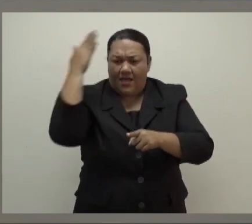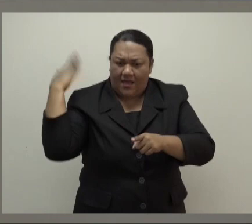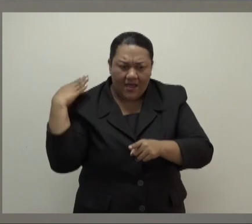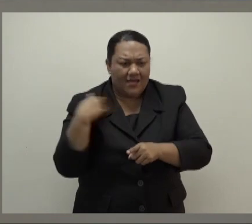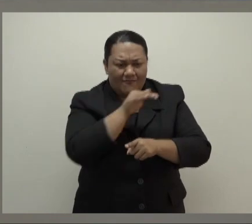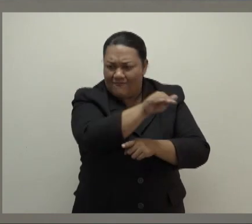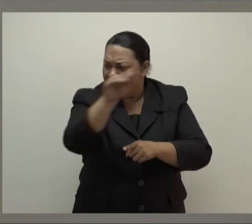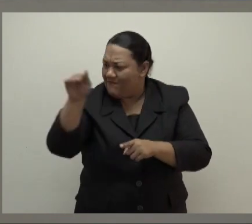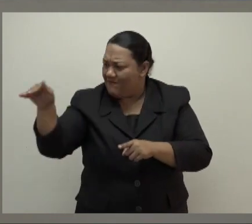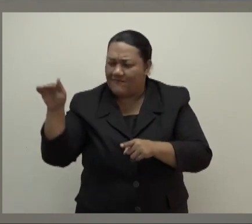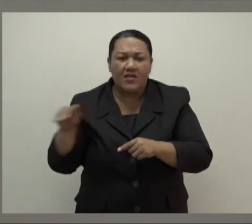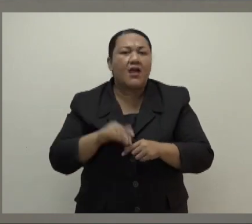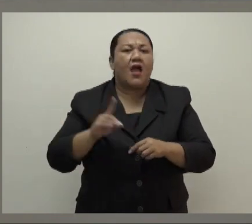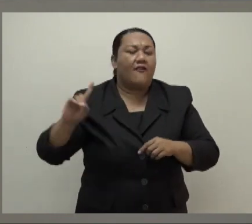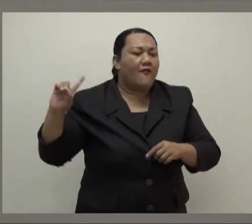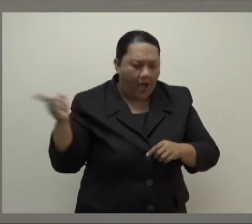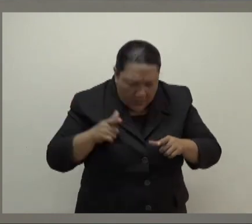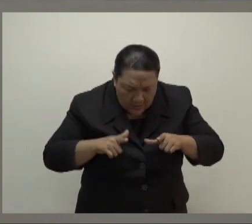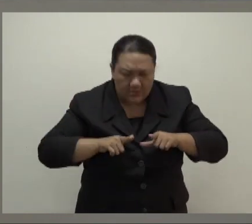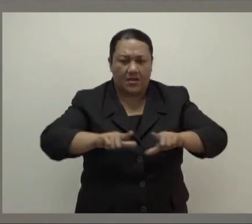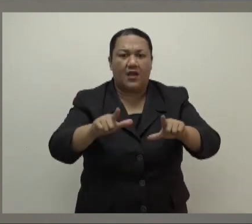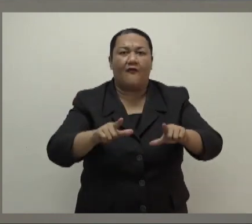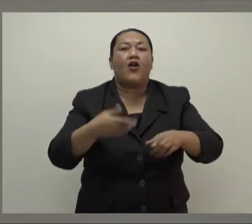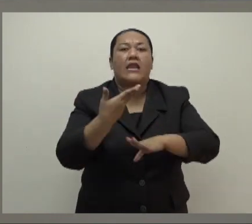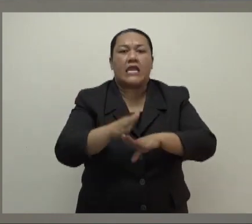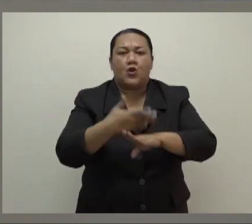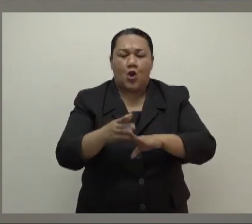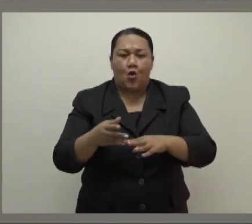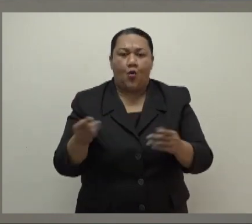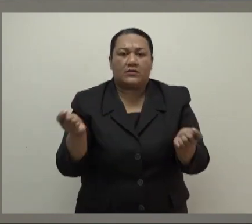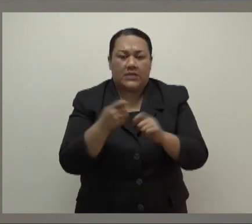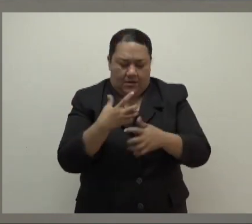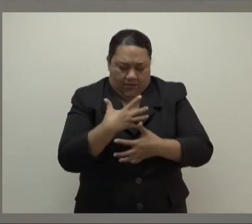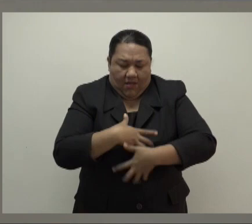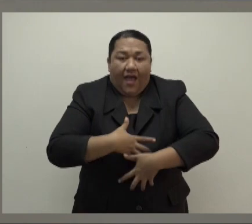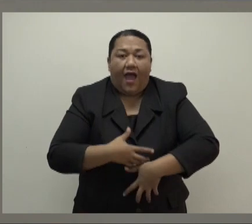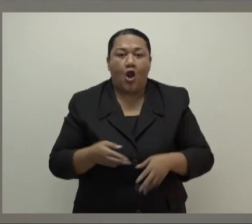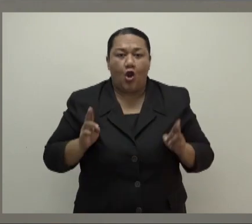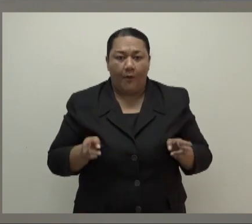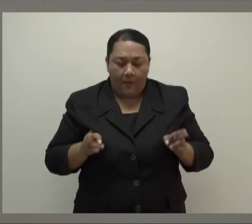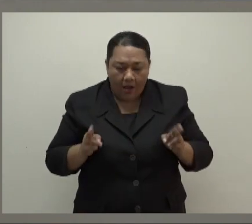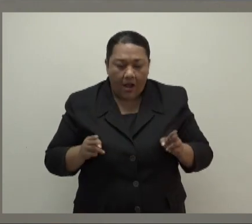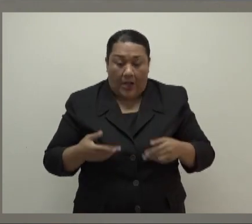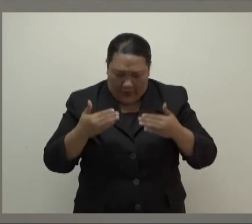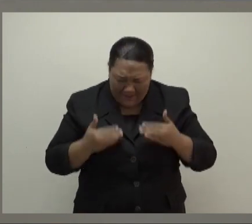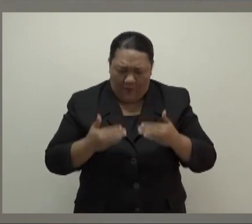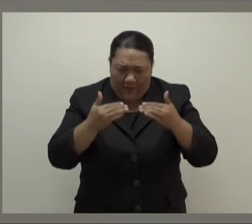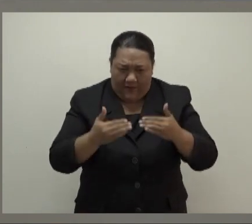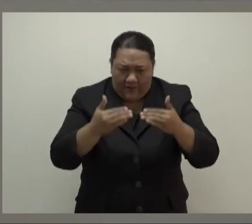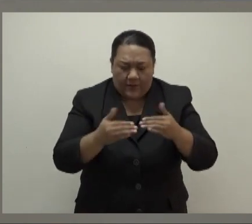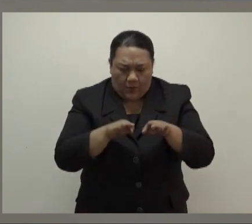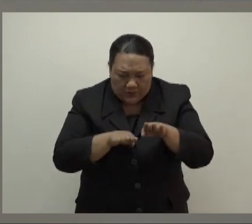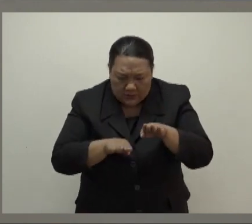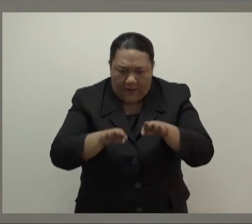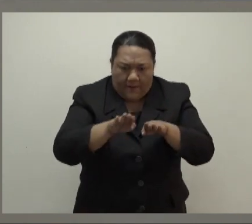that, and I quote, our journey to the new normal is a marathon, not a sprint. We have to move forward in step with